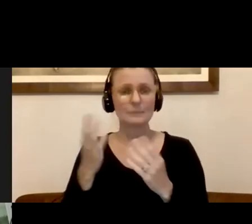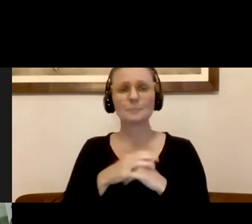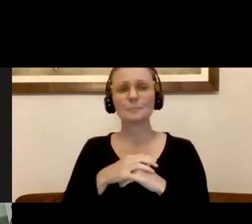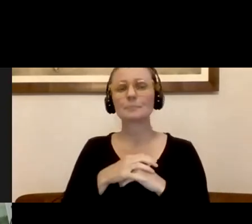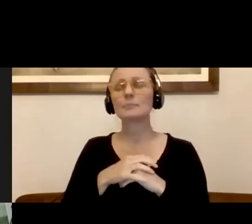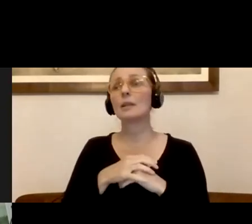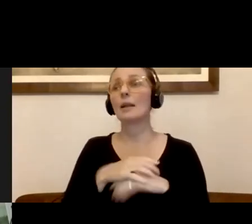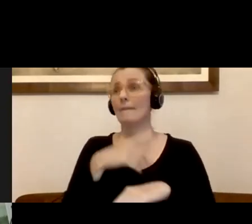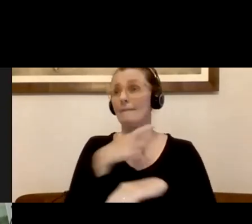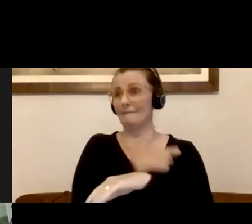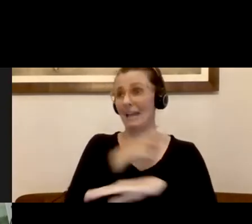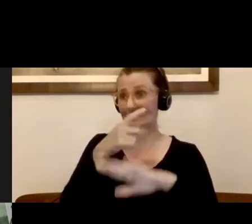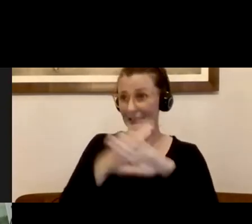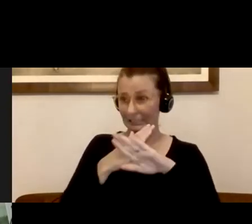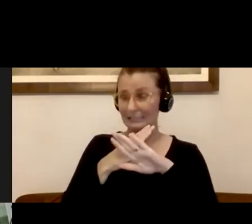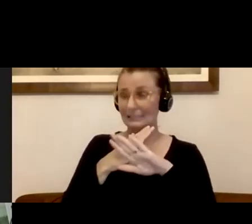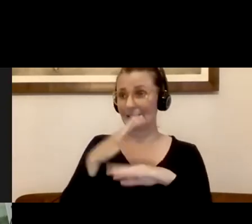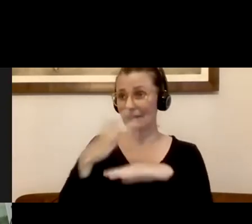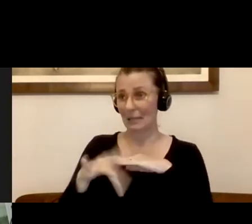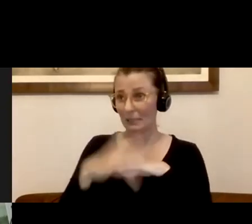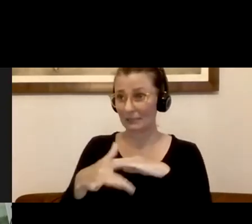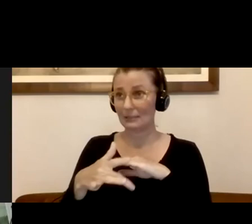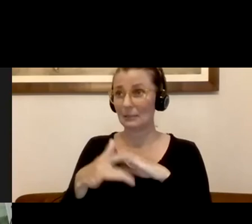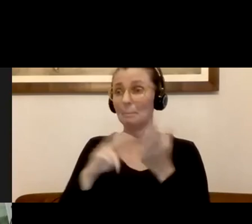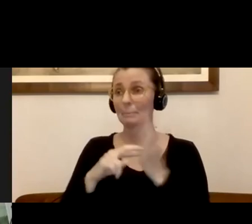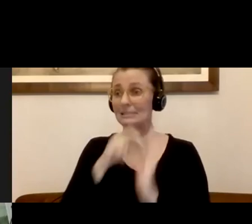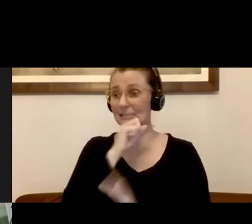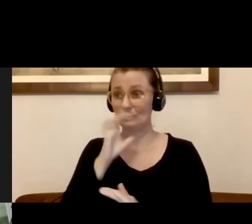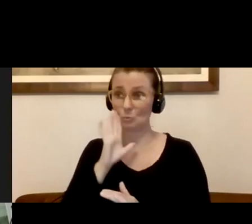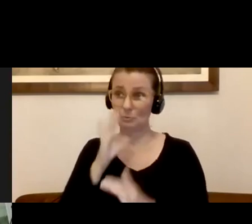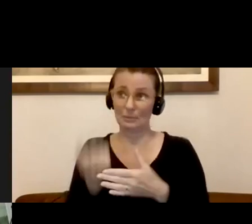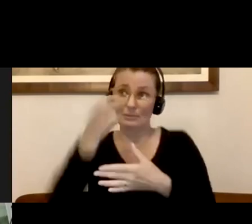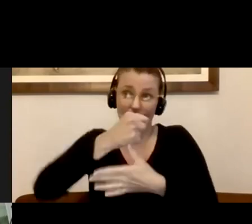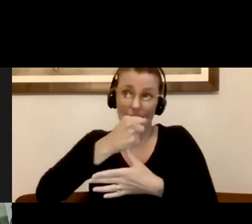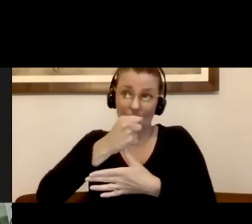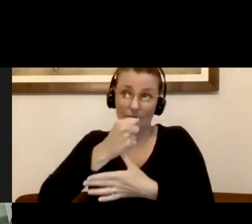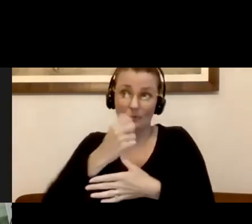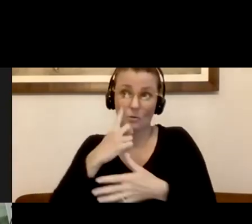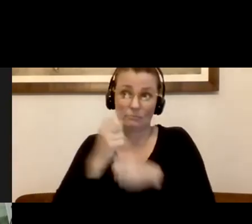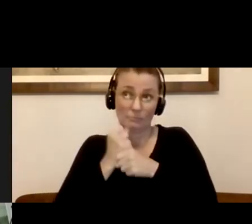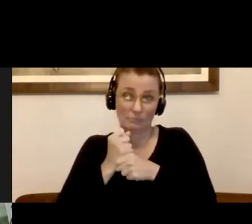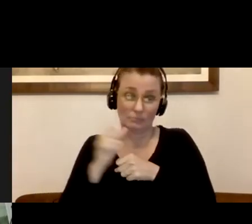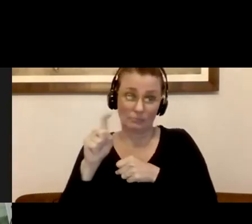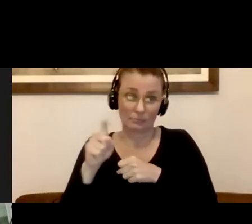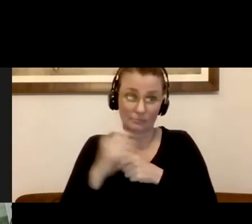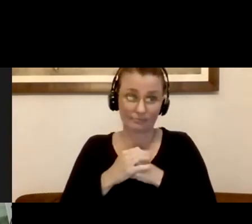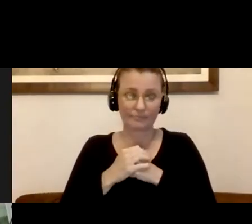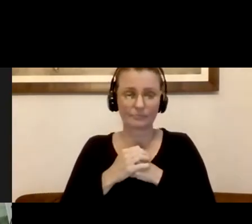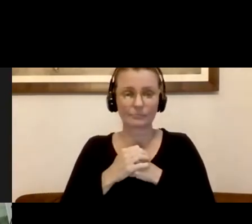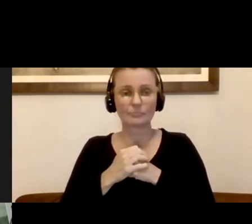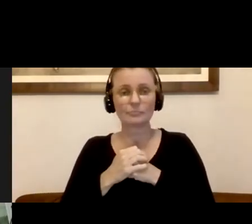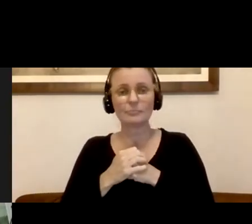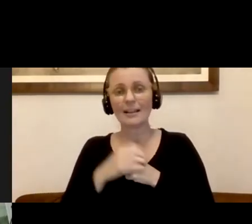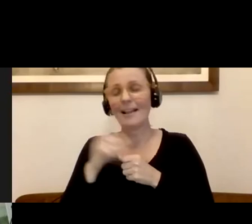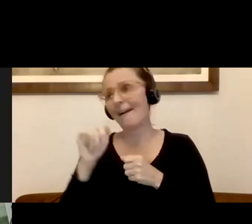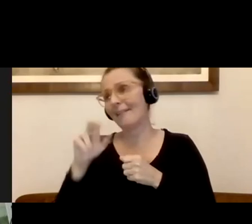When a vaccine becomes available, will seniors be prioritized to receive it? Well, Doug, I'll let you chime in. But first, Alan, thanks for the